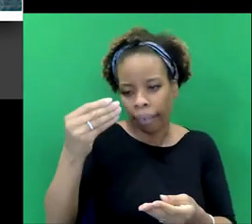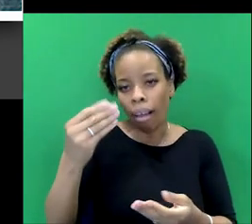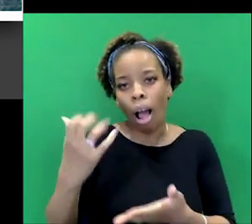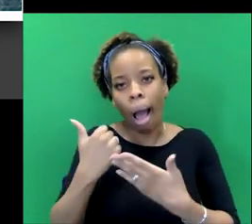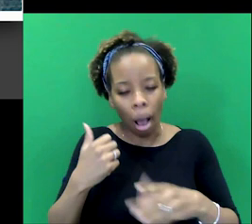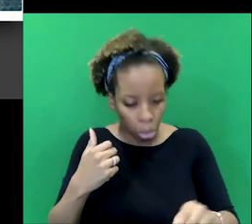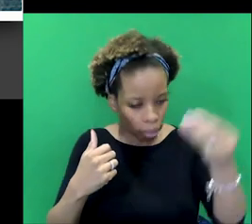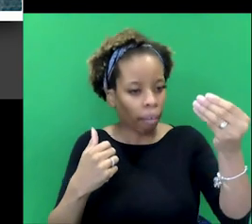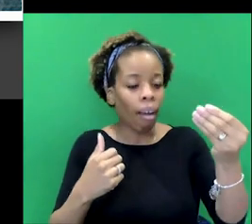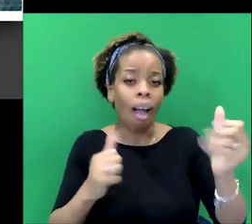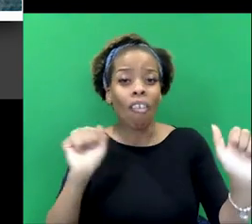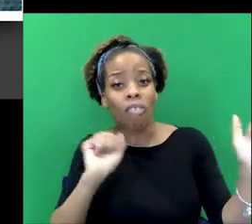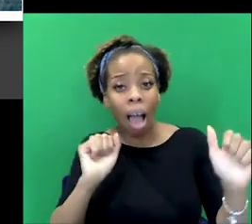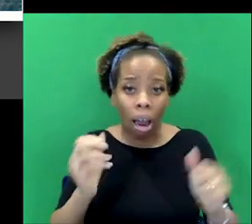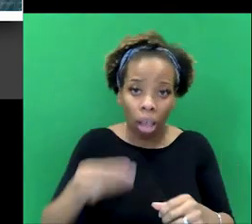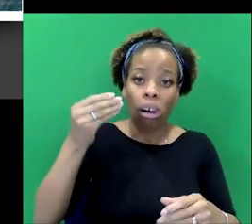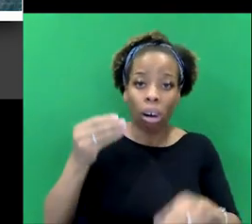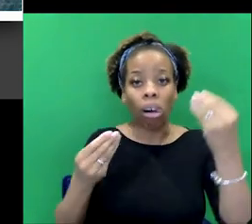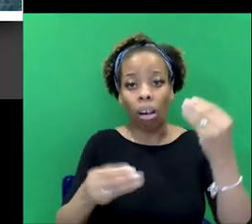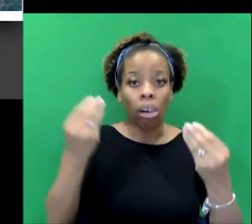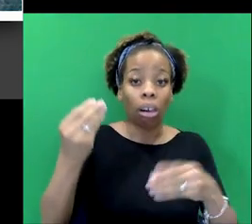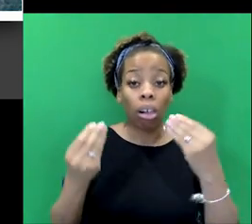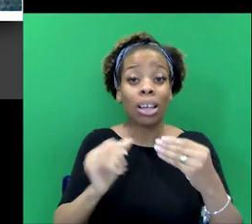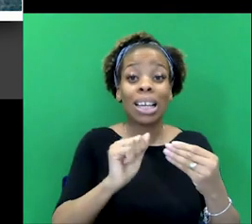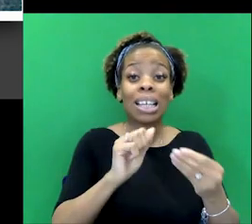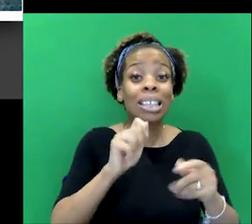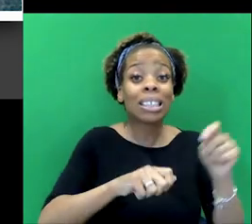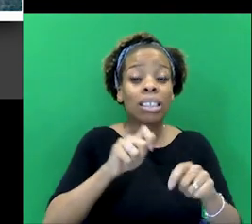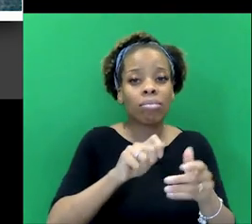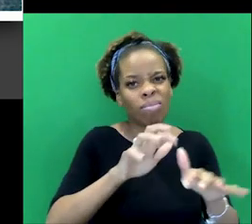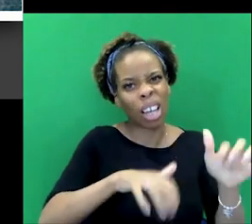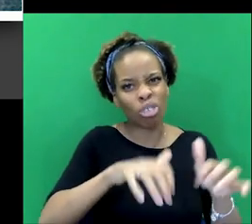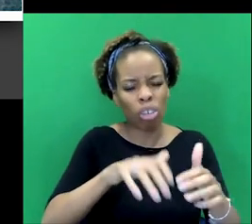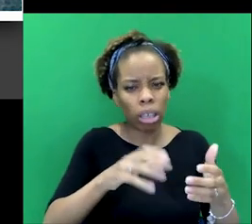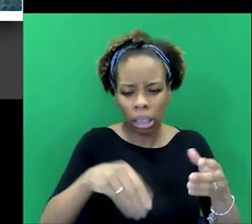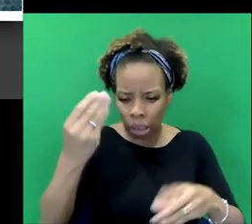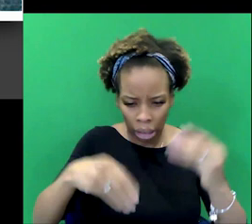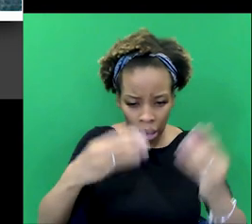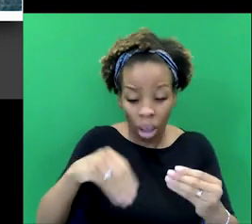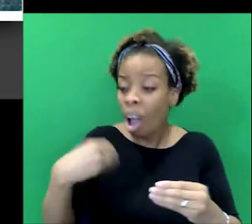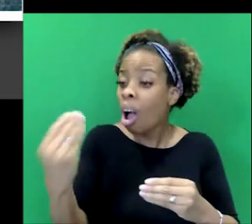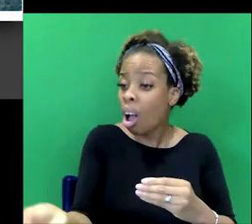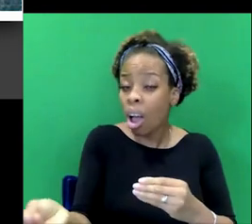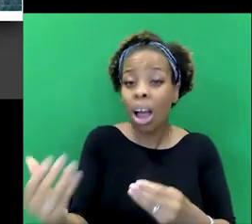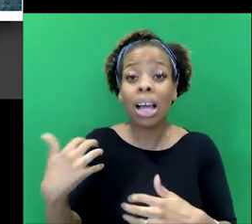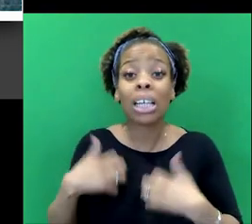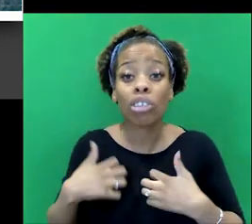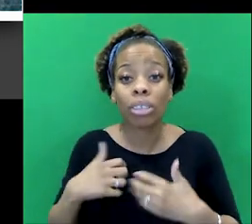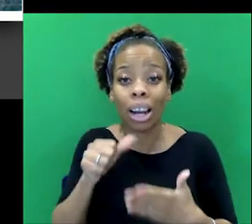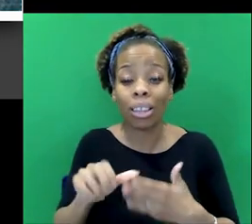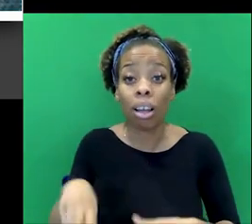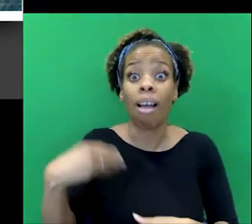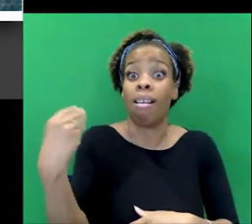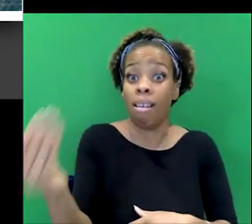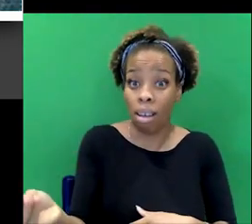help. Others would be fan mail. His secretary would sort out his mail and leave something that he might find interesting. And he found George's letter